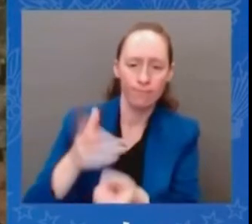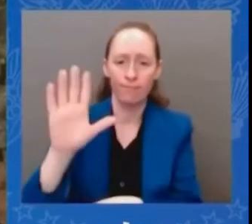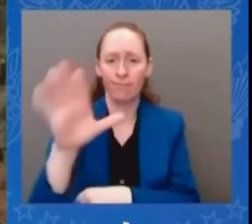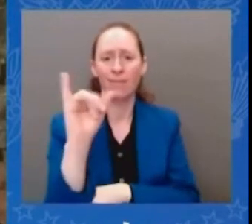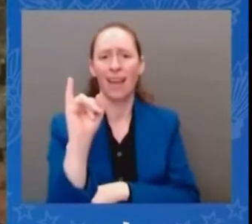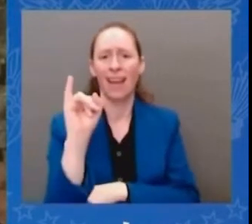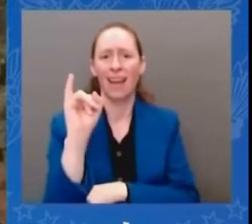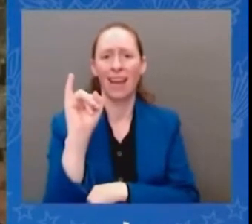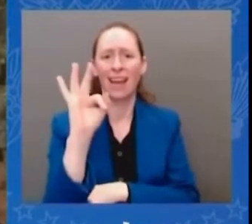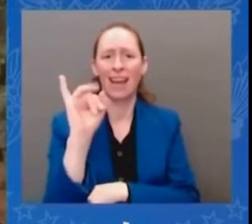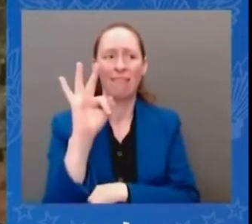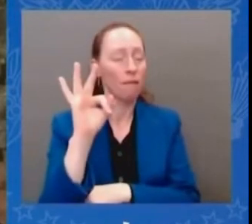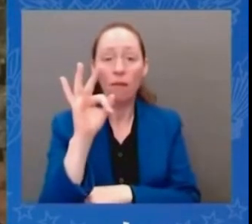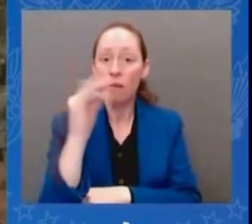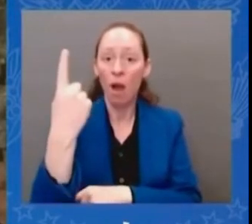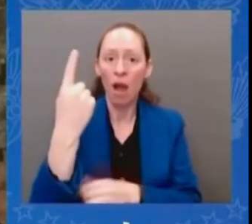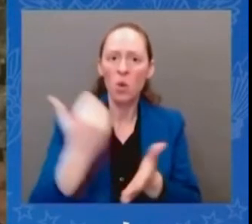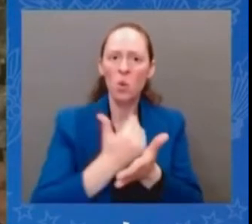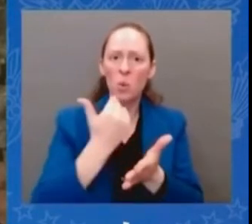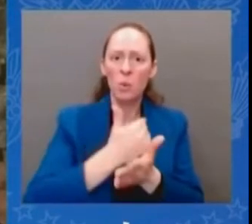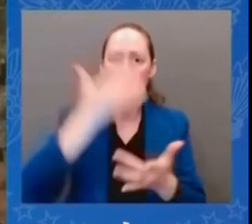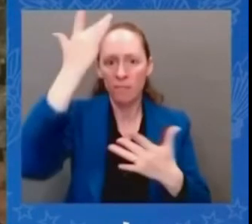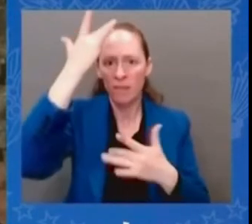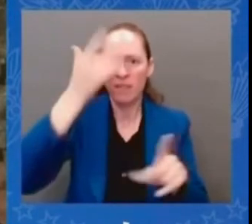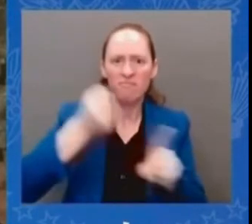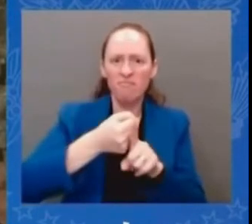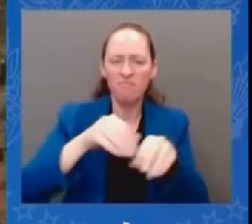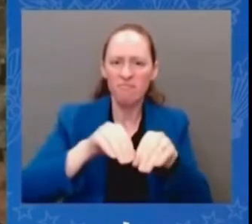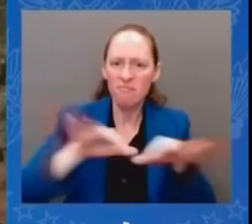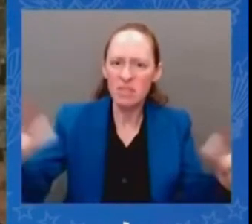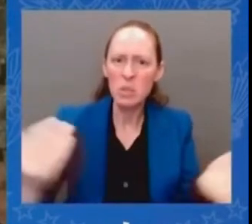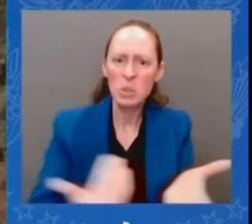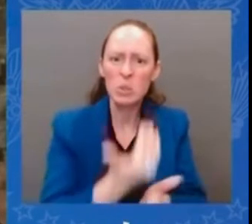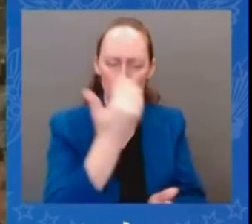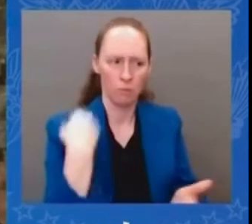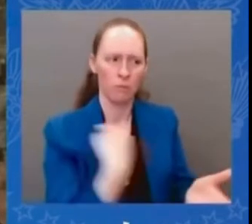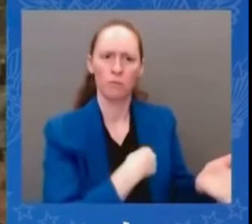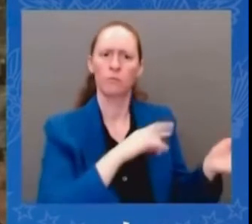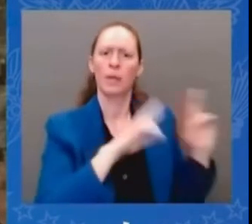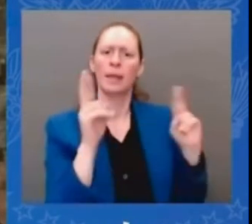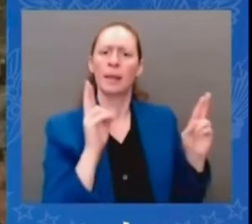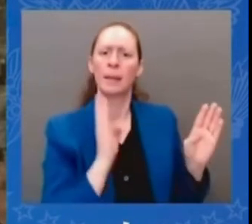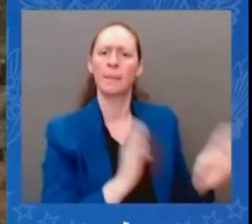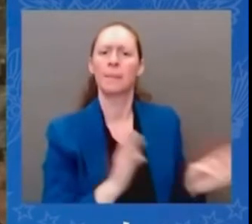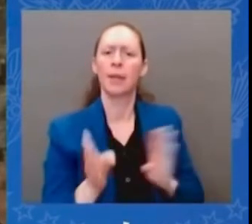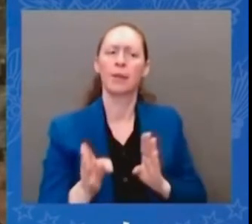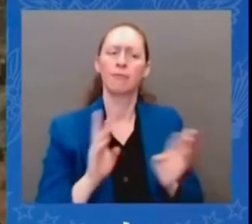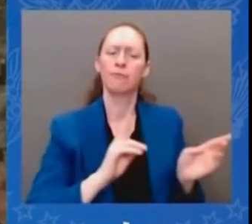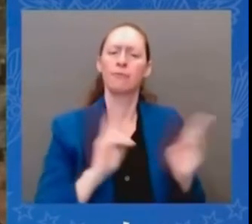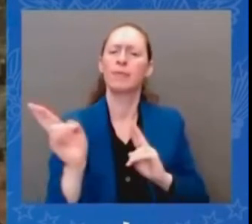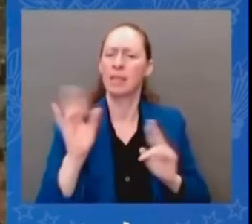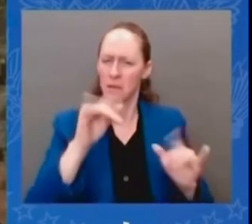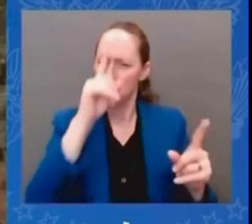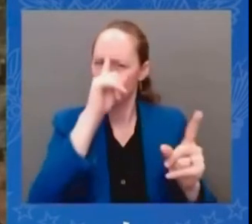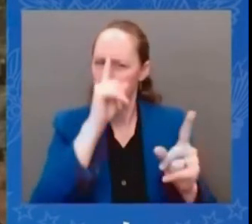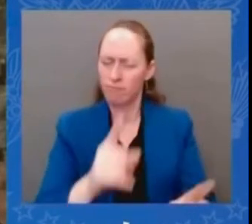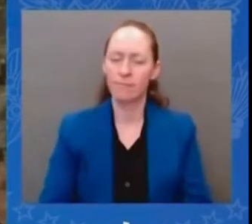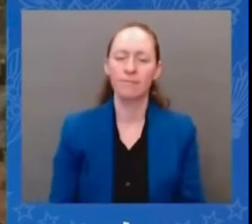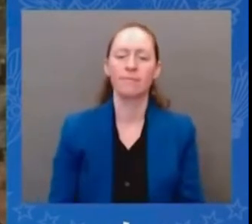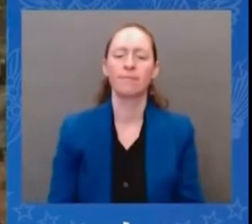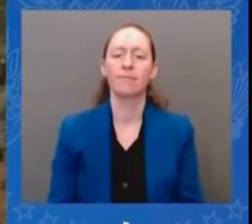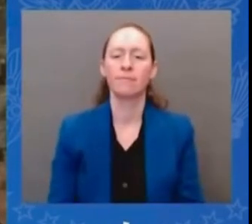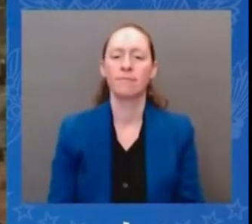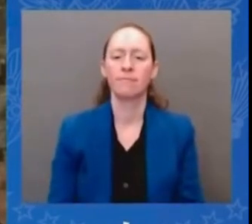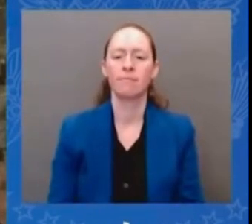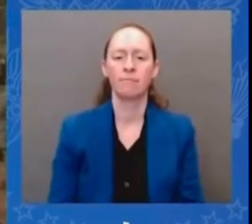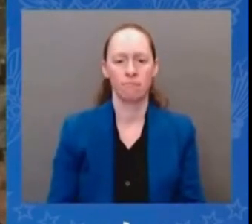to work together for the good of people everywhere and i'm looking forward to our meetings tomorrow now let me close with this on my